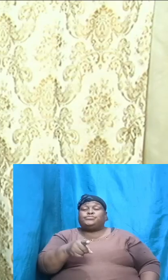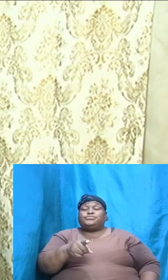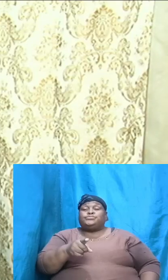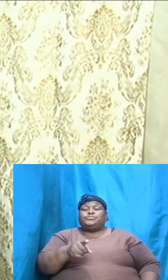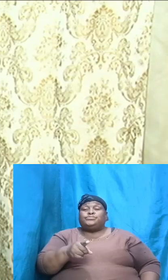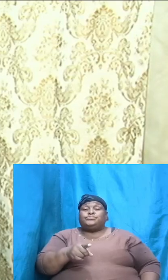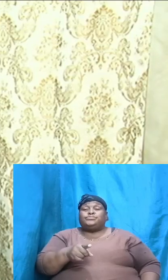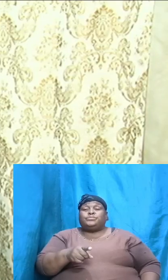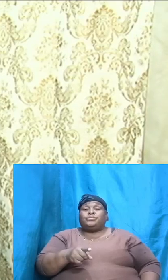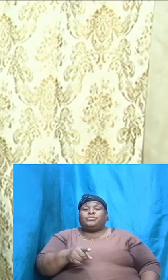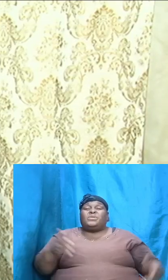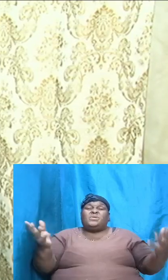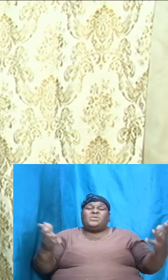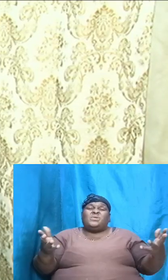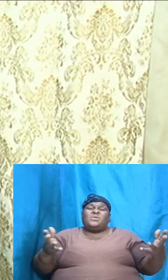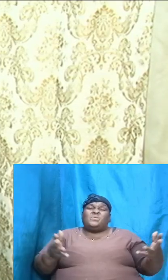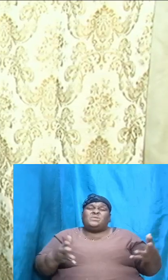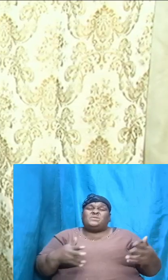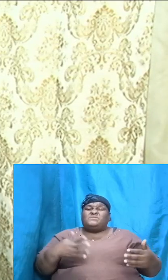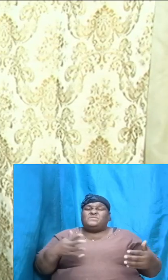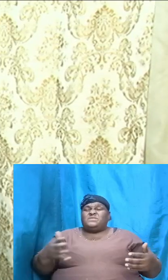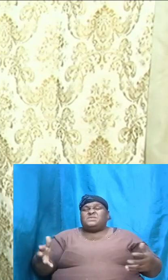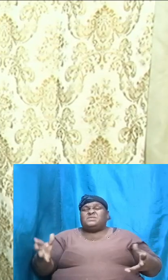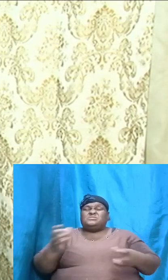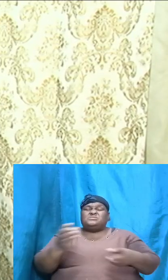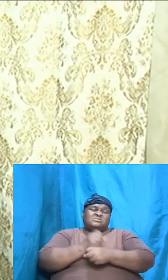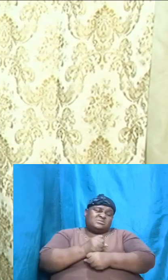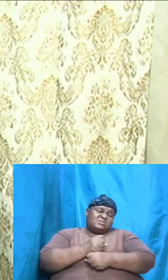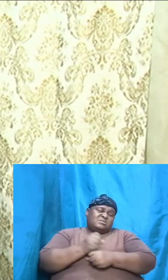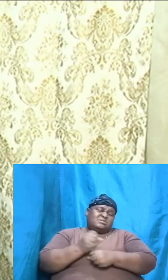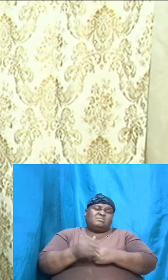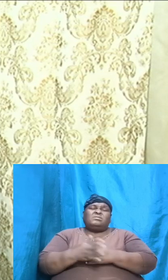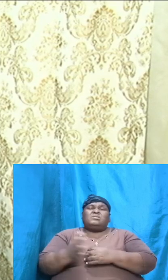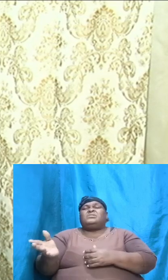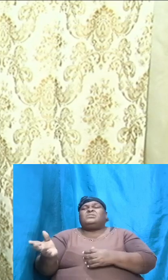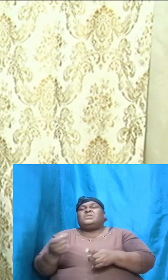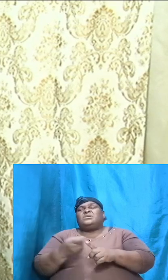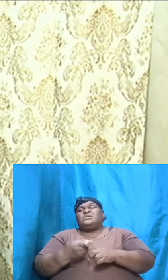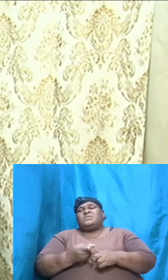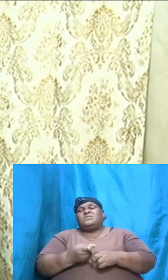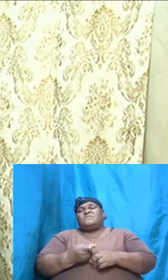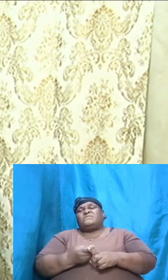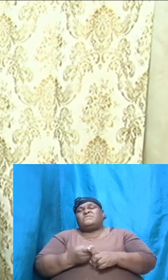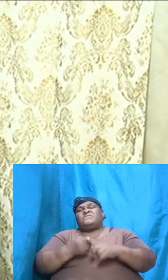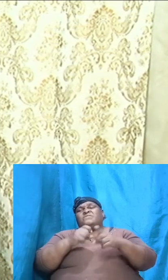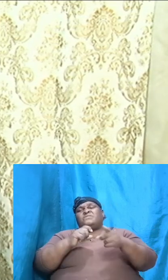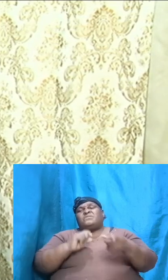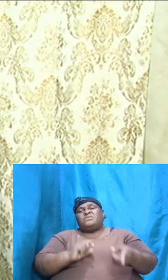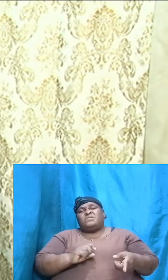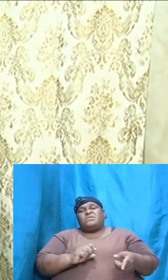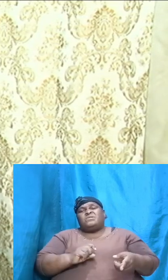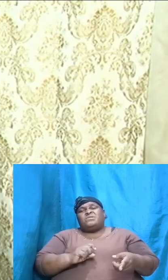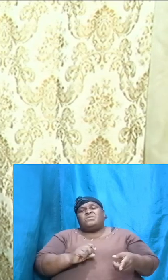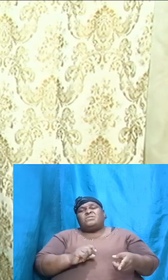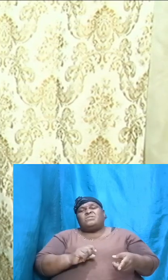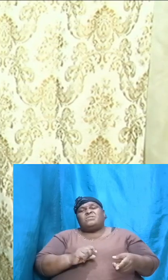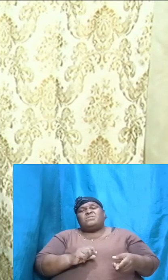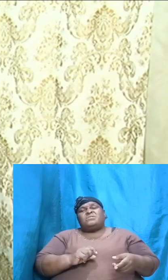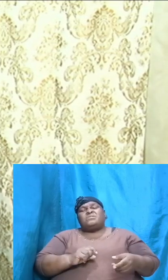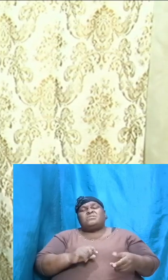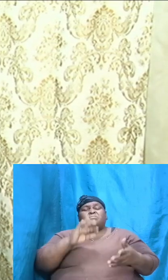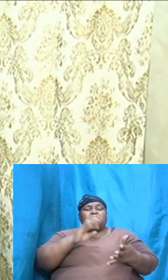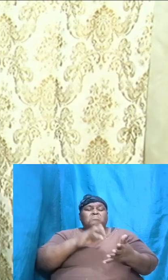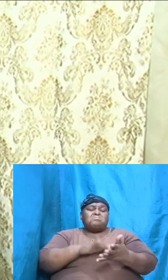one of the things we can take away from a study of the